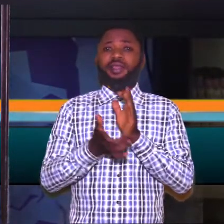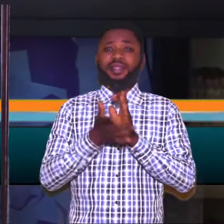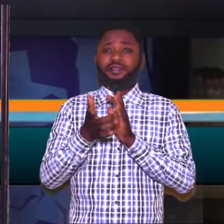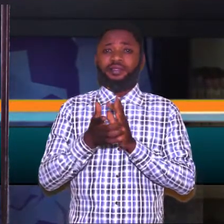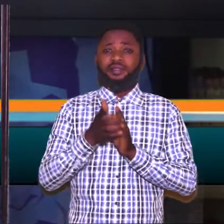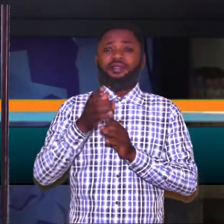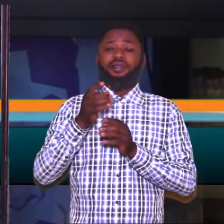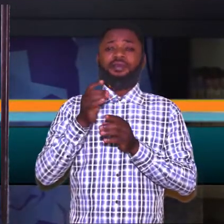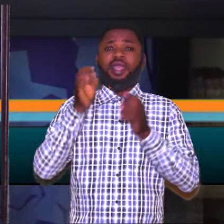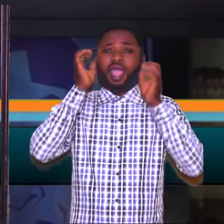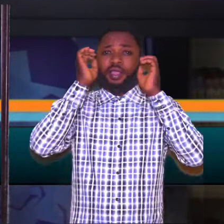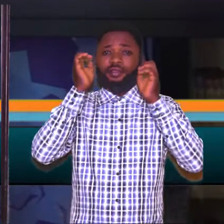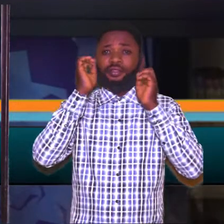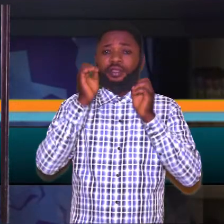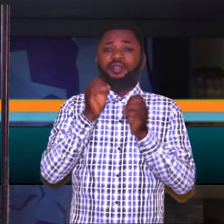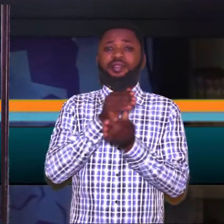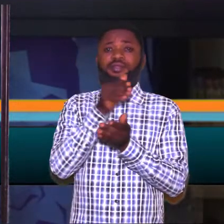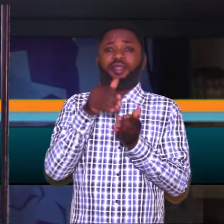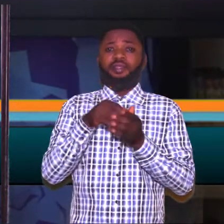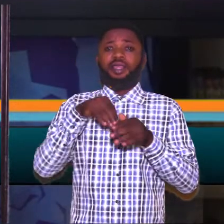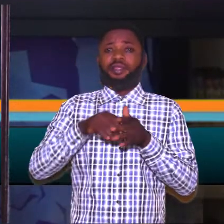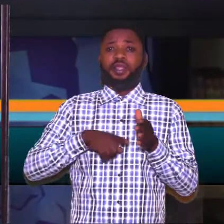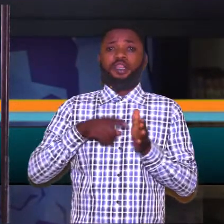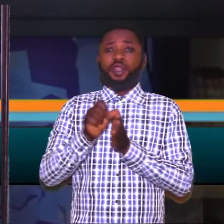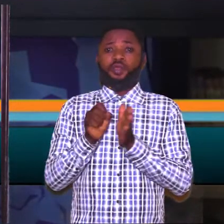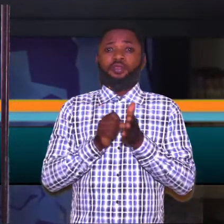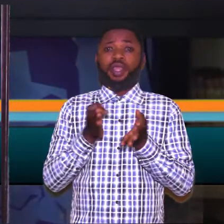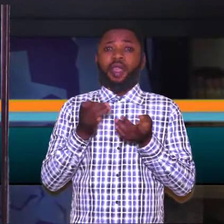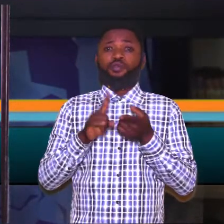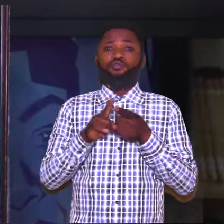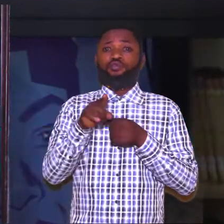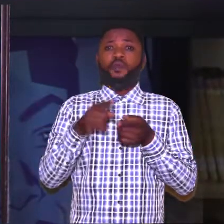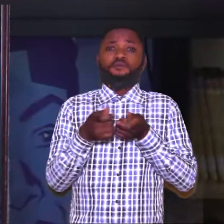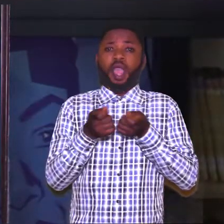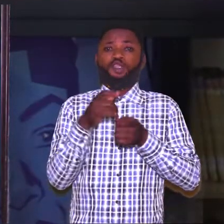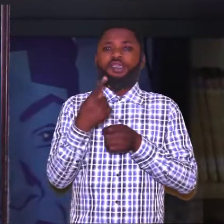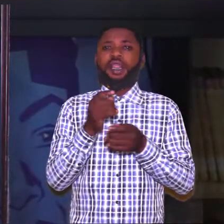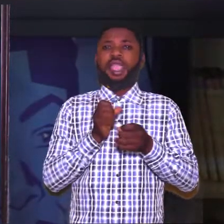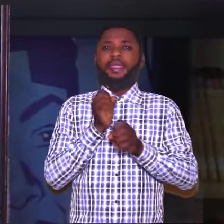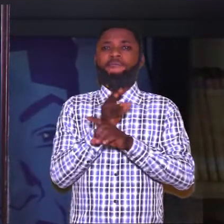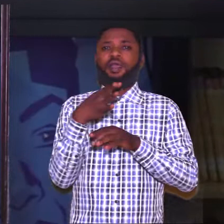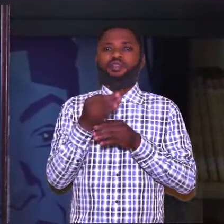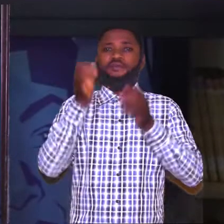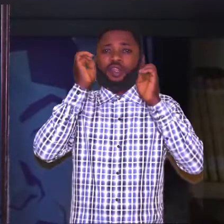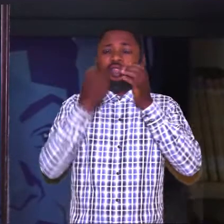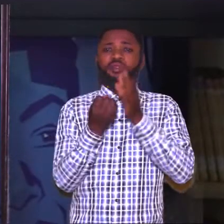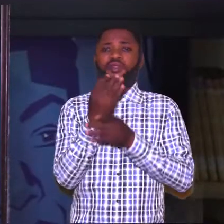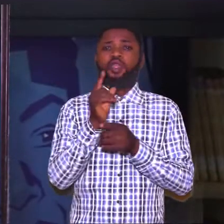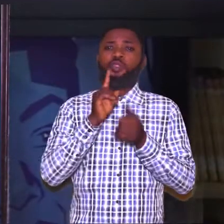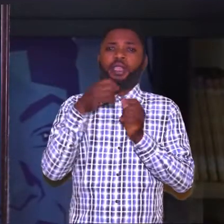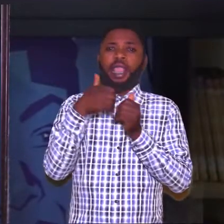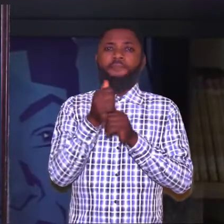us at the Technical and Vocational Education Training Centers in Lagos State. Now I want you to handle the impact on economic growth.